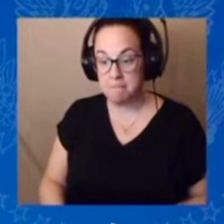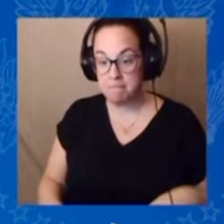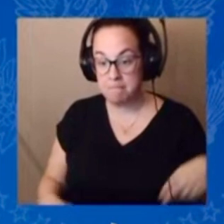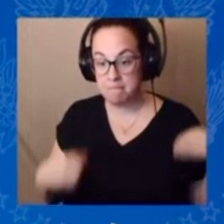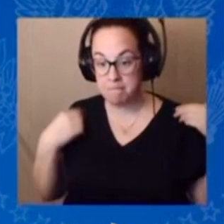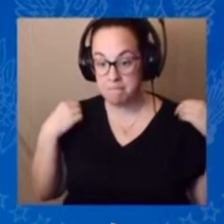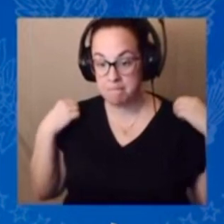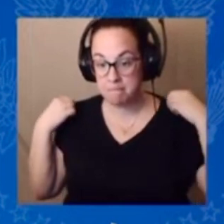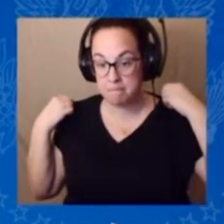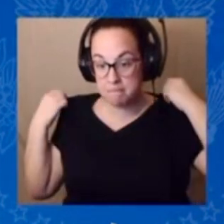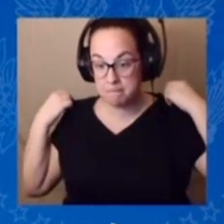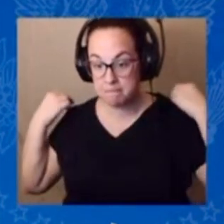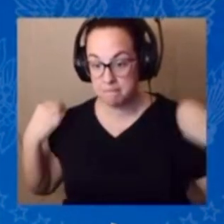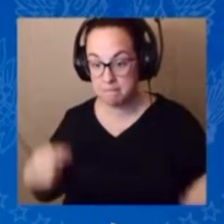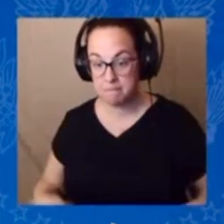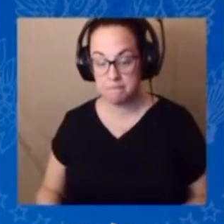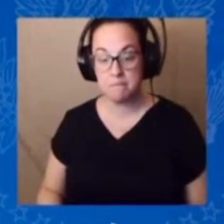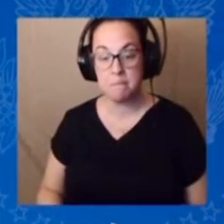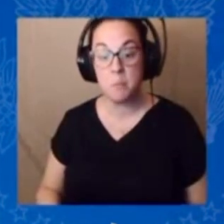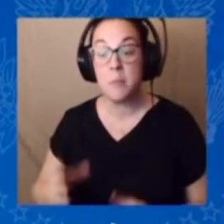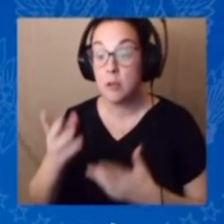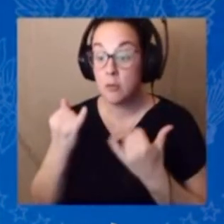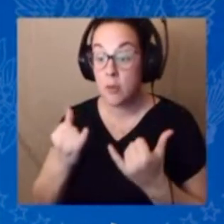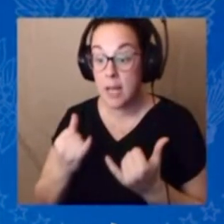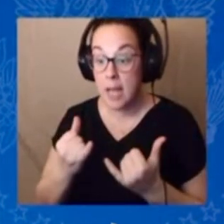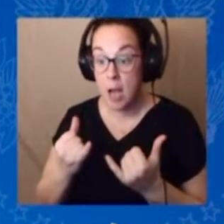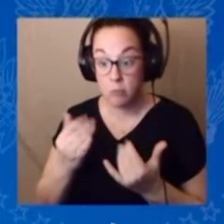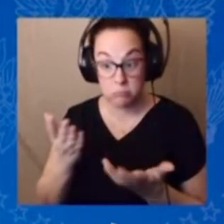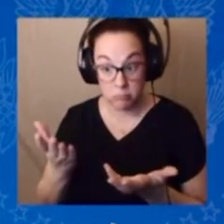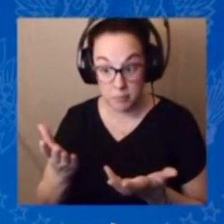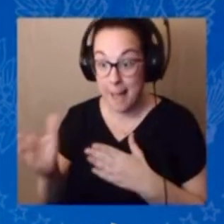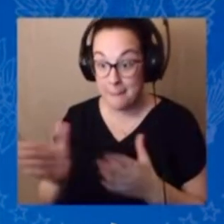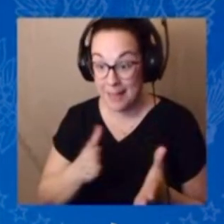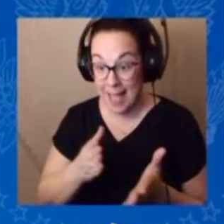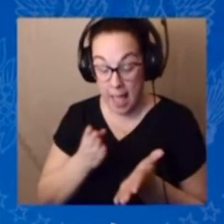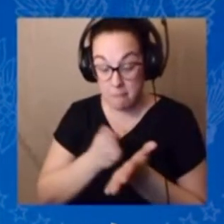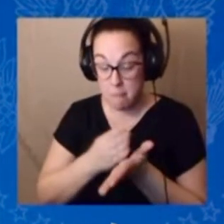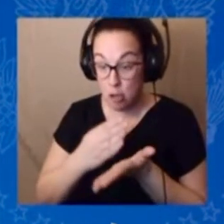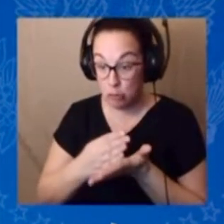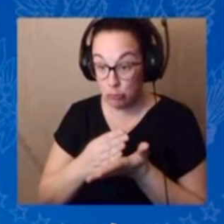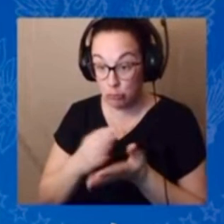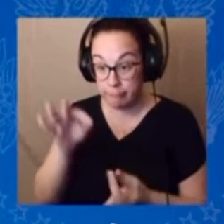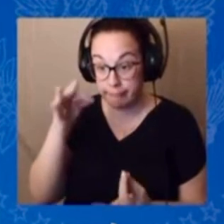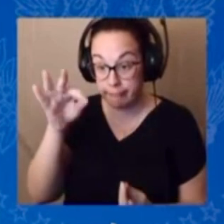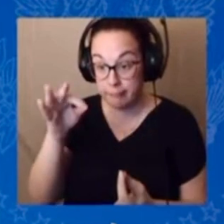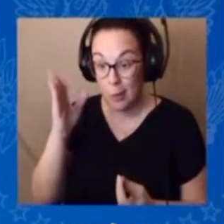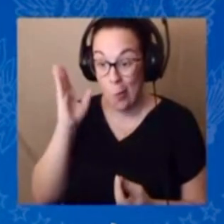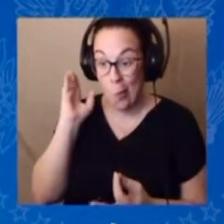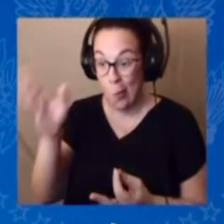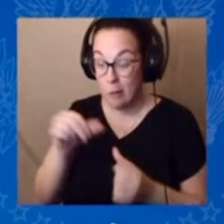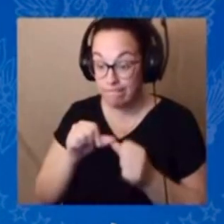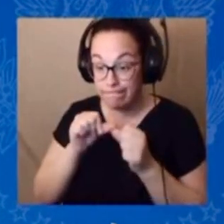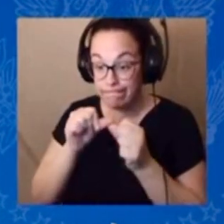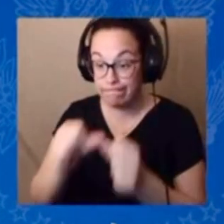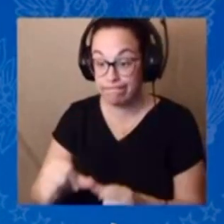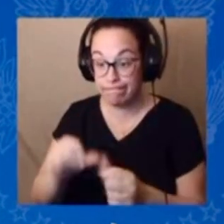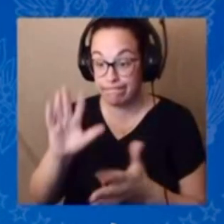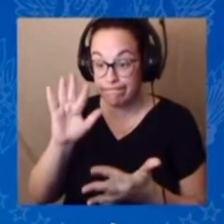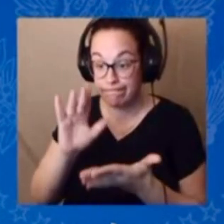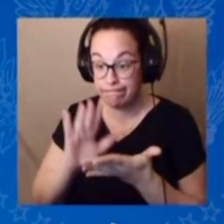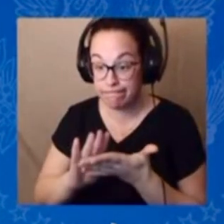reduces the deficit by nearly $3,000,000,000 over the next 10 years. But folks, unfortunately, this is not your father's Republican Party.